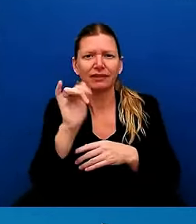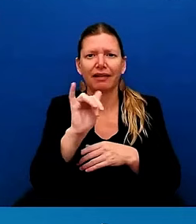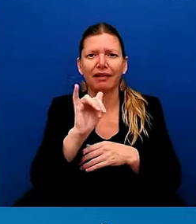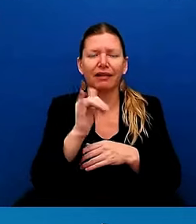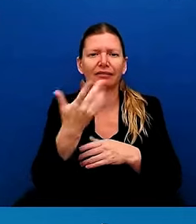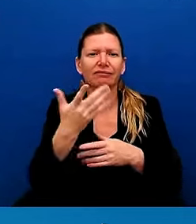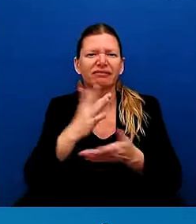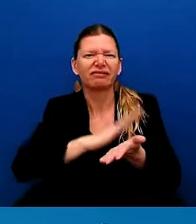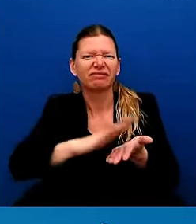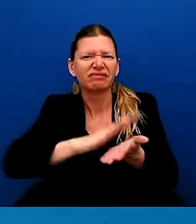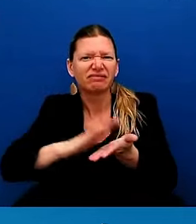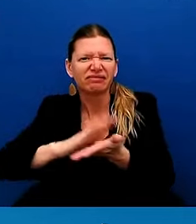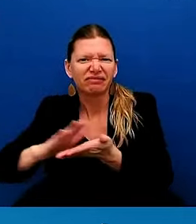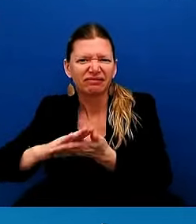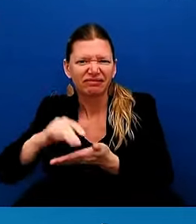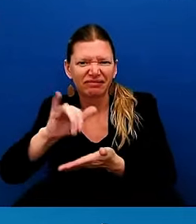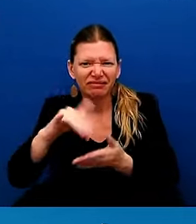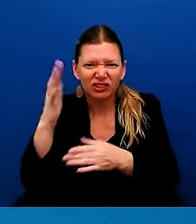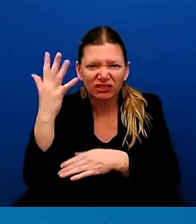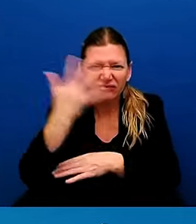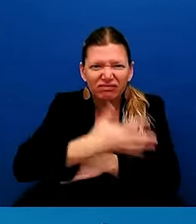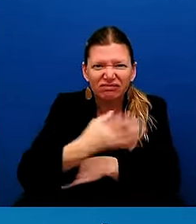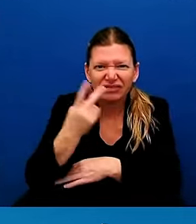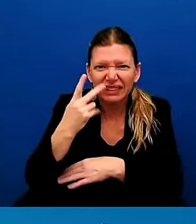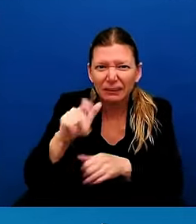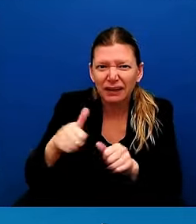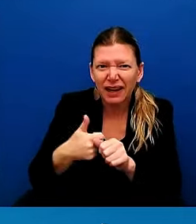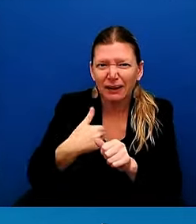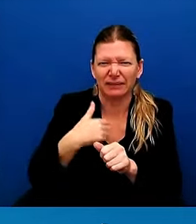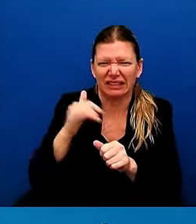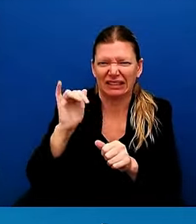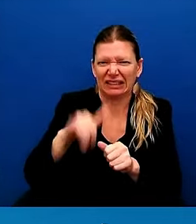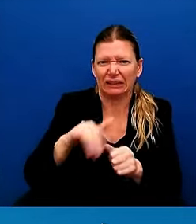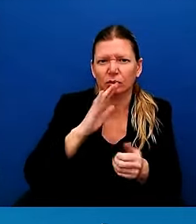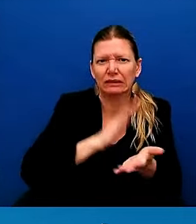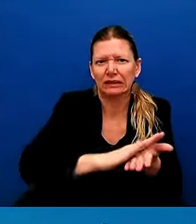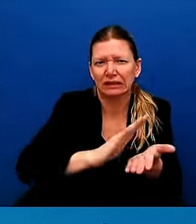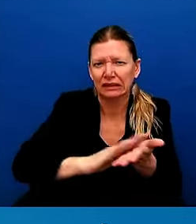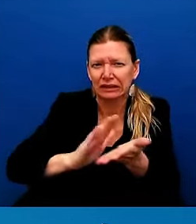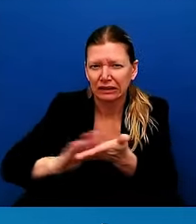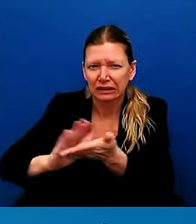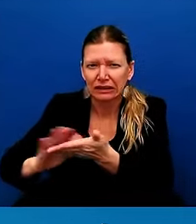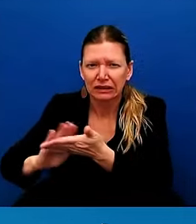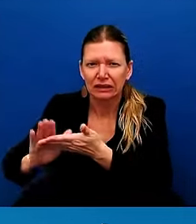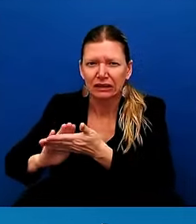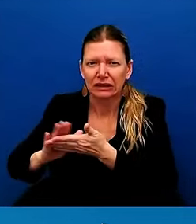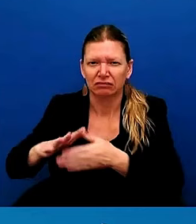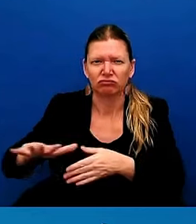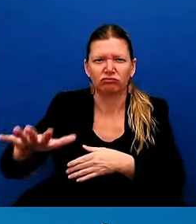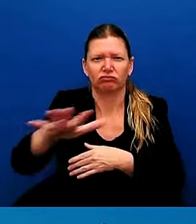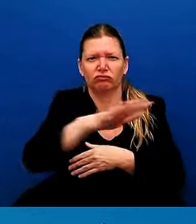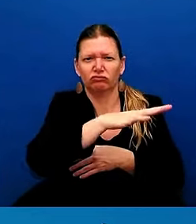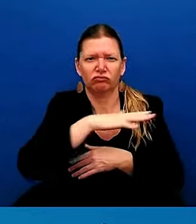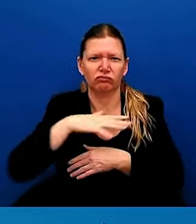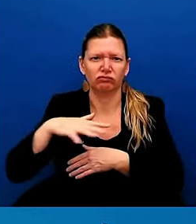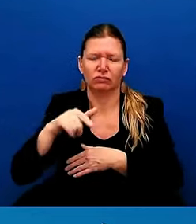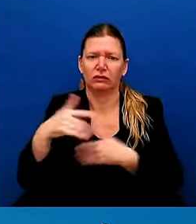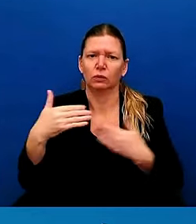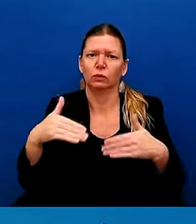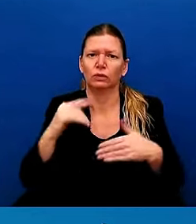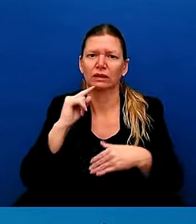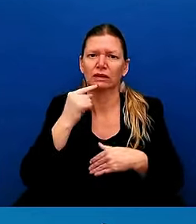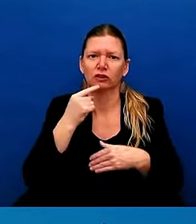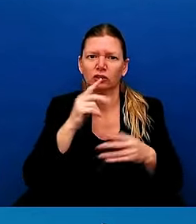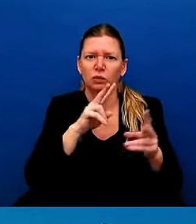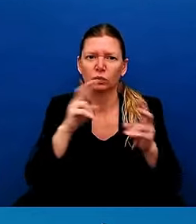areas of the state and in the region, this is a big issue. I was speaking with one of the residents of the community who needs that big tree